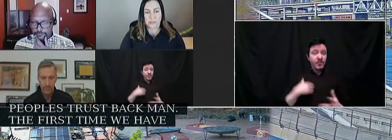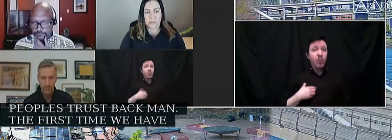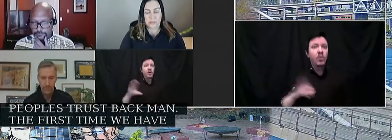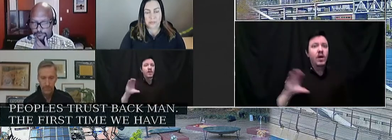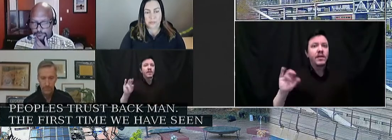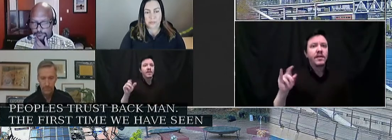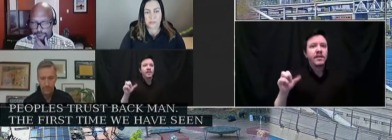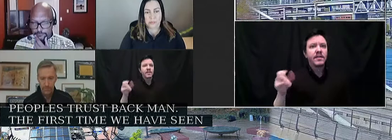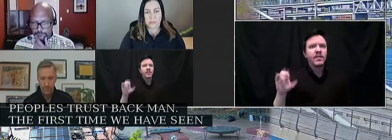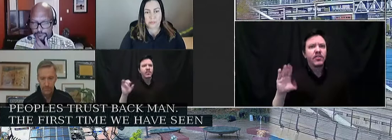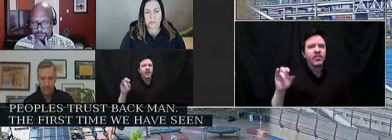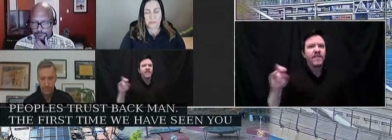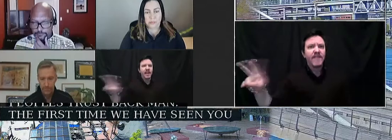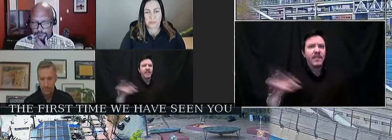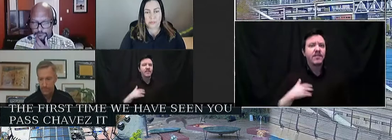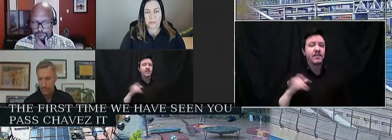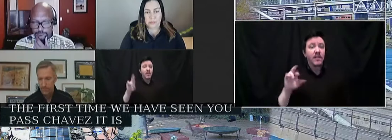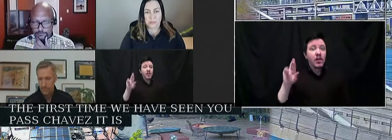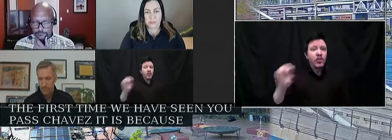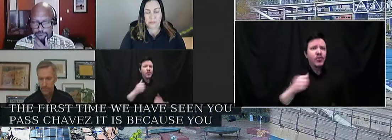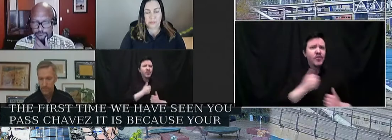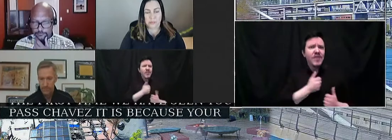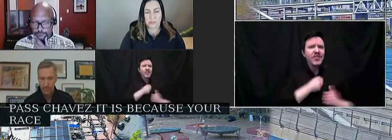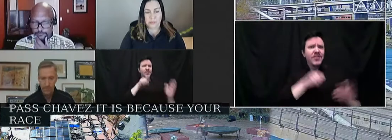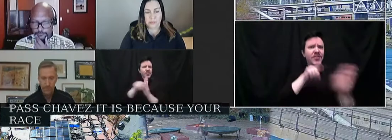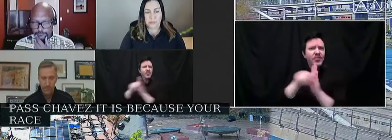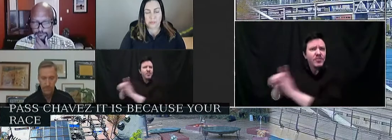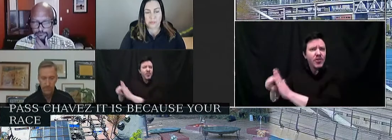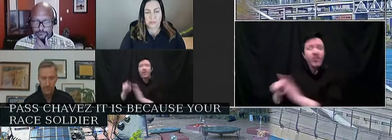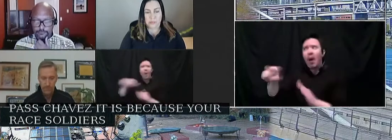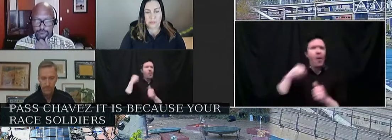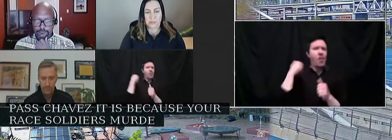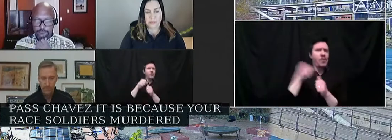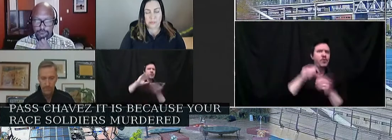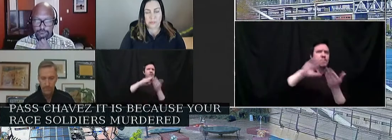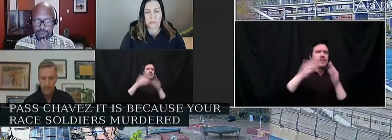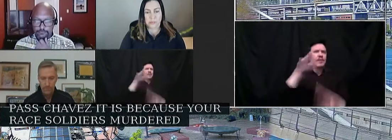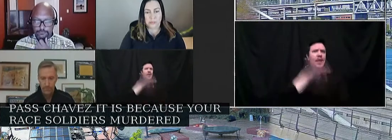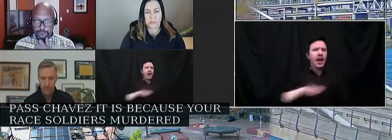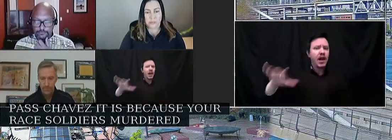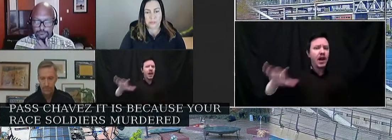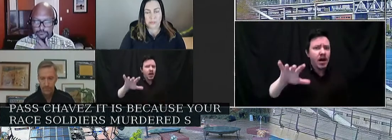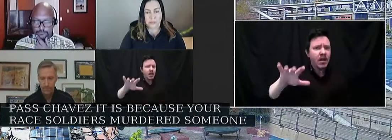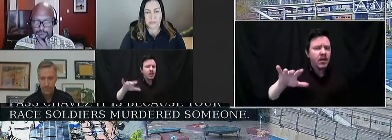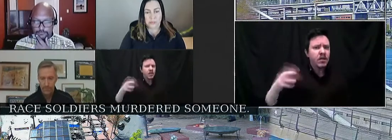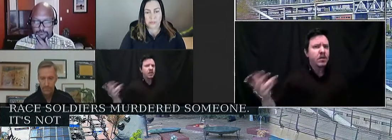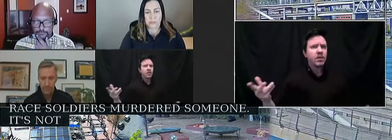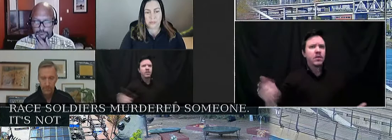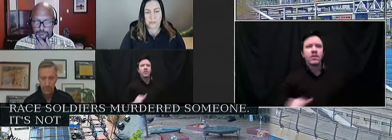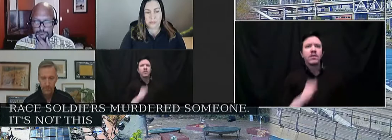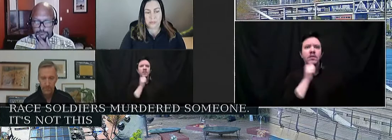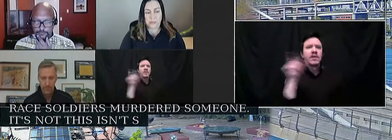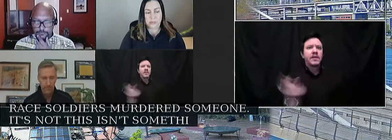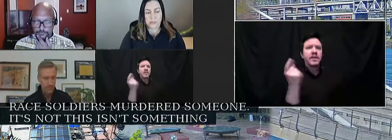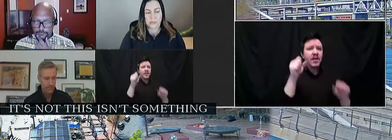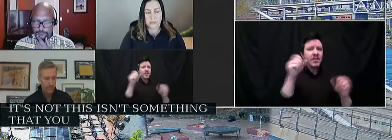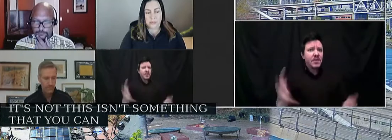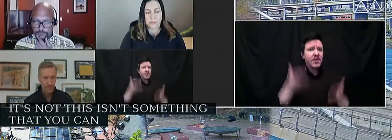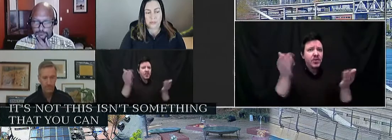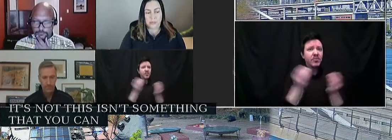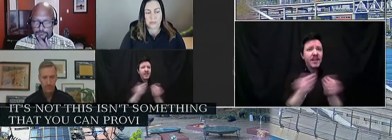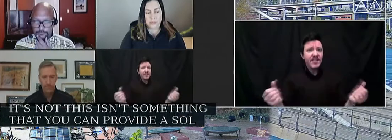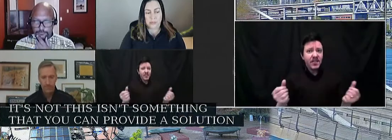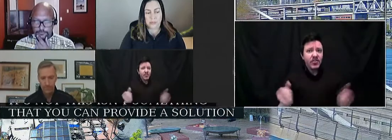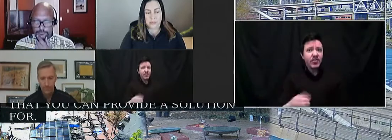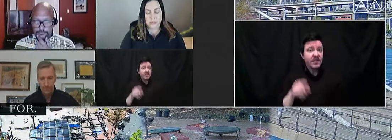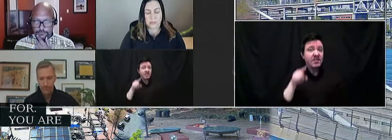someone, right? You remembered the rest of the city exists. And it's not, this isn't something that you can provide a solution for. You're getting